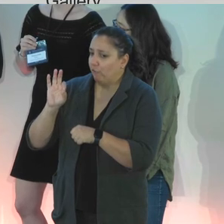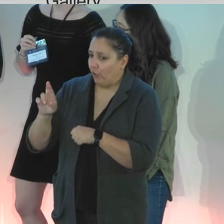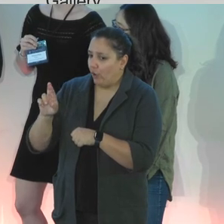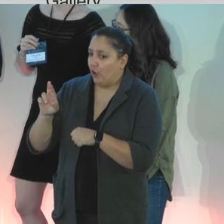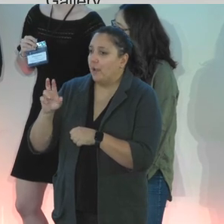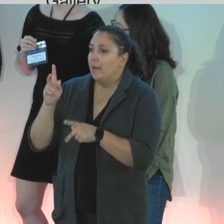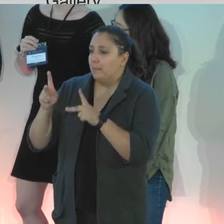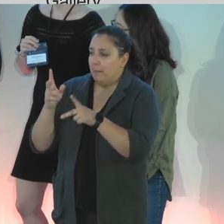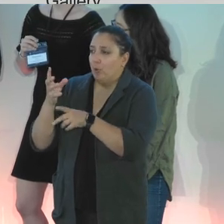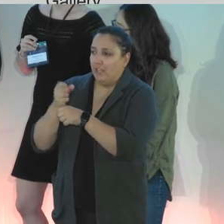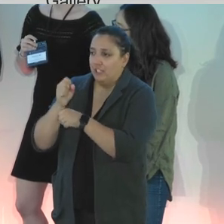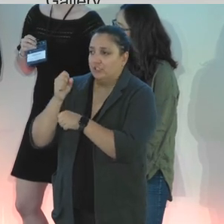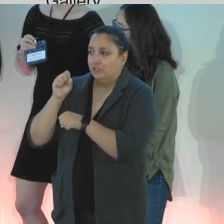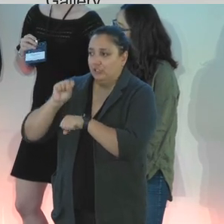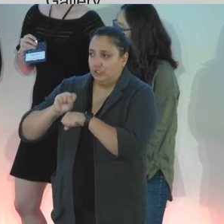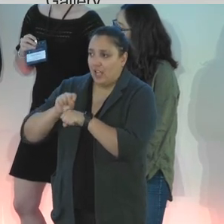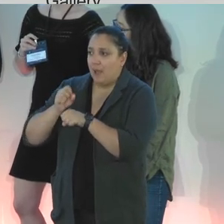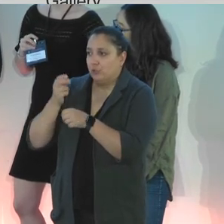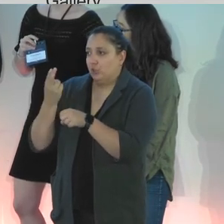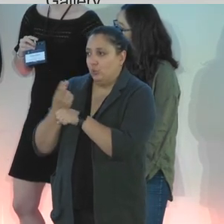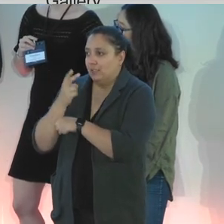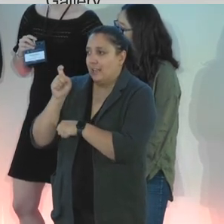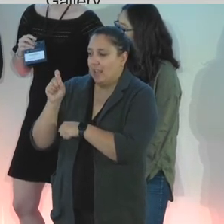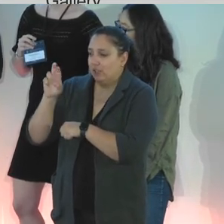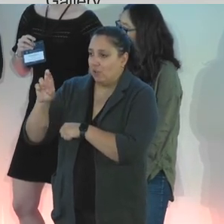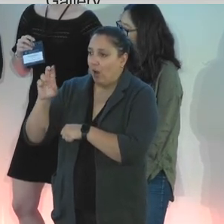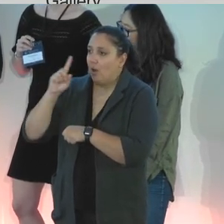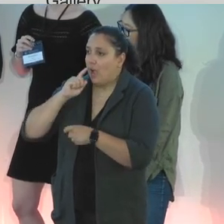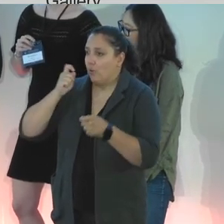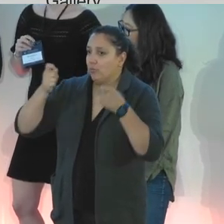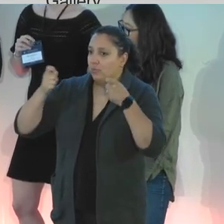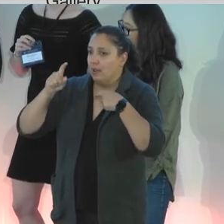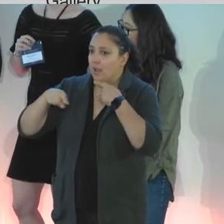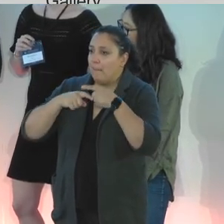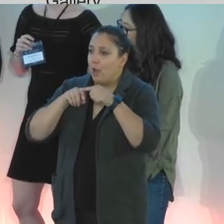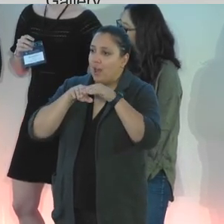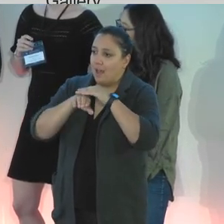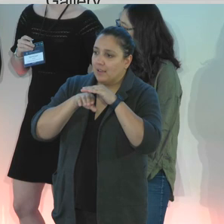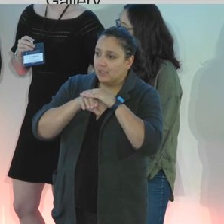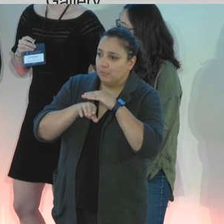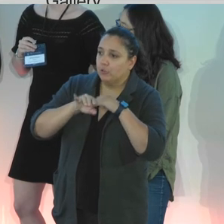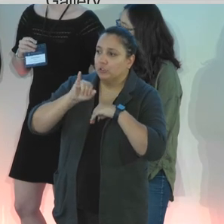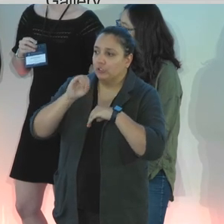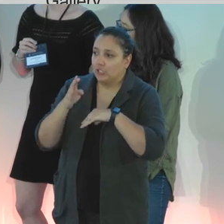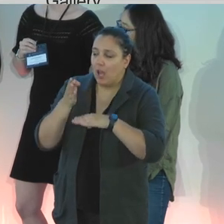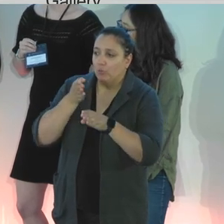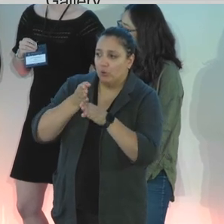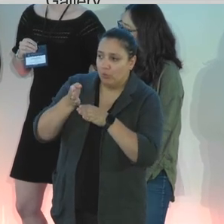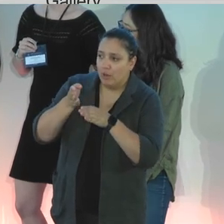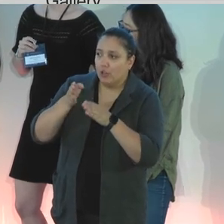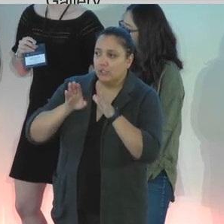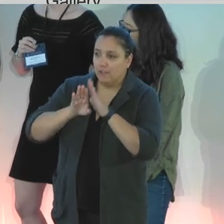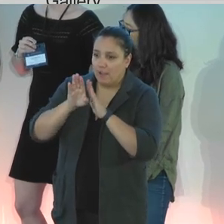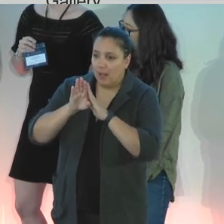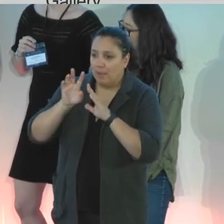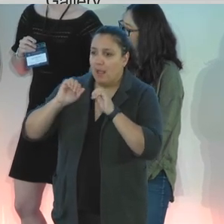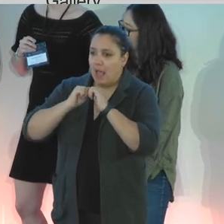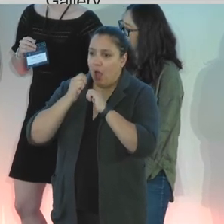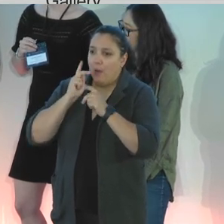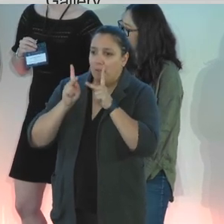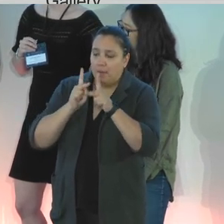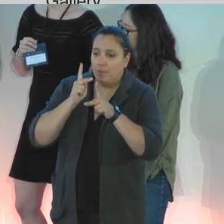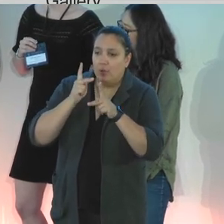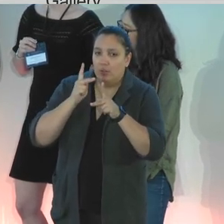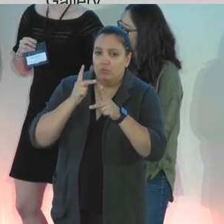using XR, and I will be leading a breakout session on accessible career development and trying to see how we can help people with